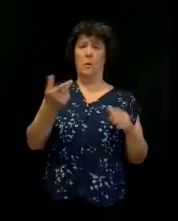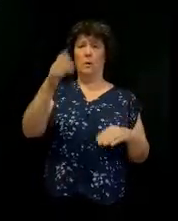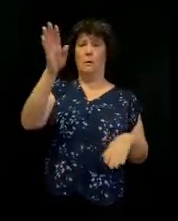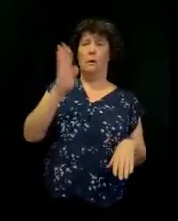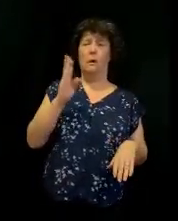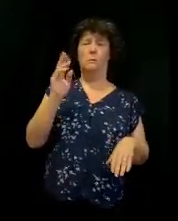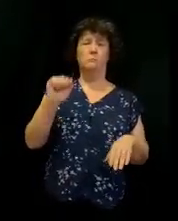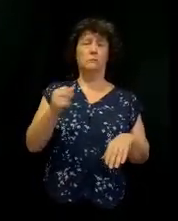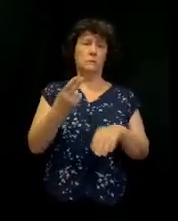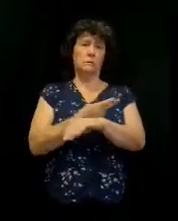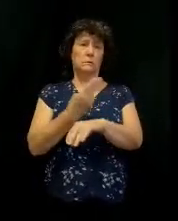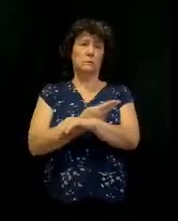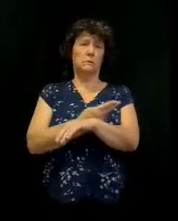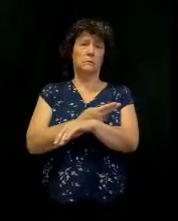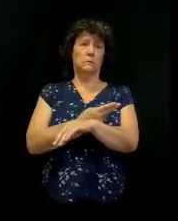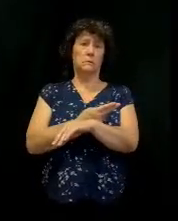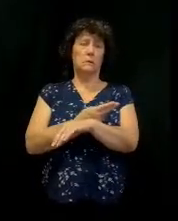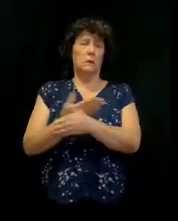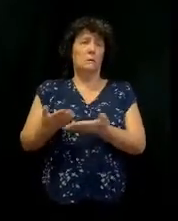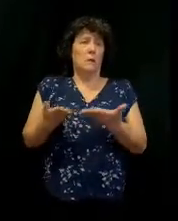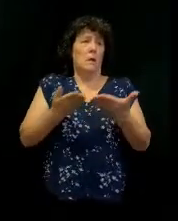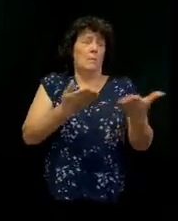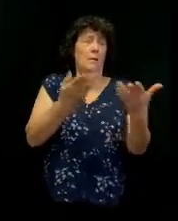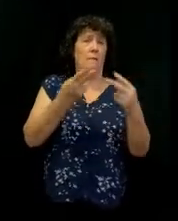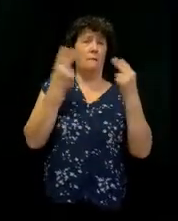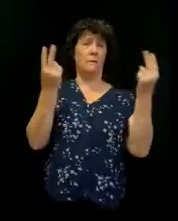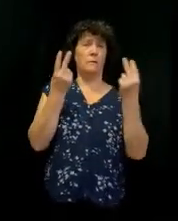actually cause you to bring victory to you.